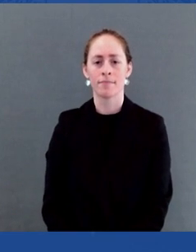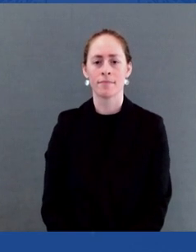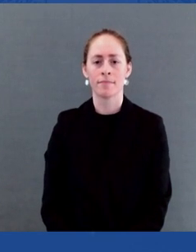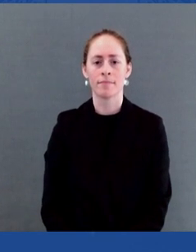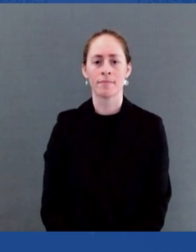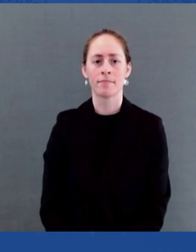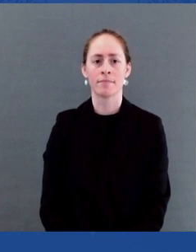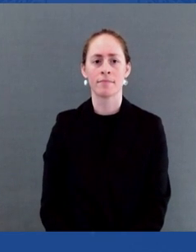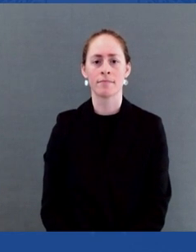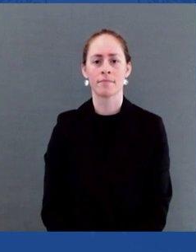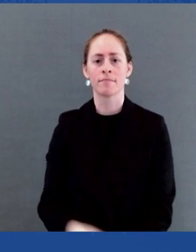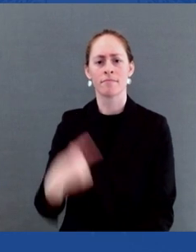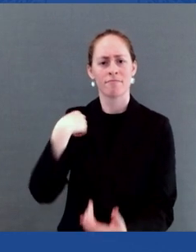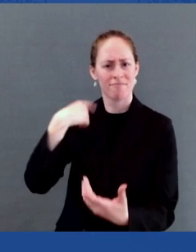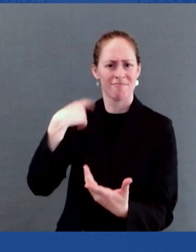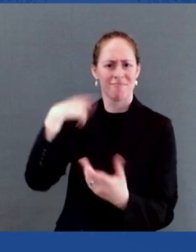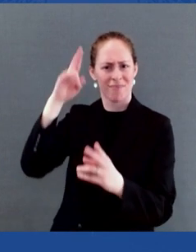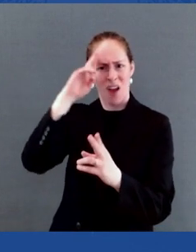apologize about it.